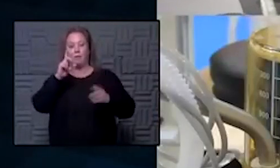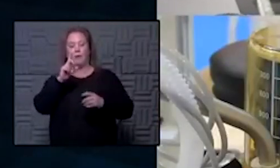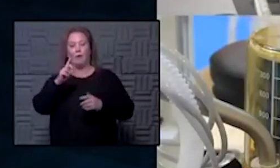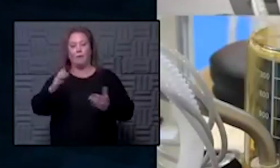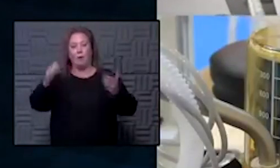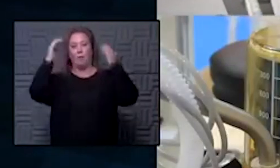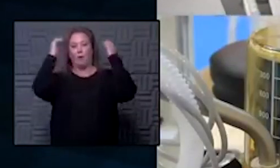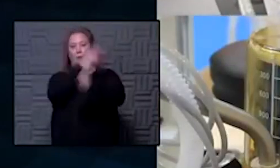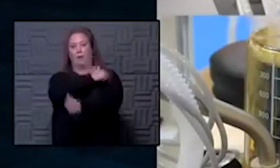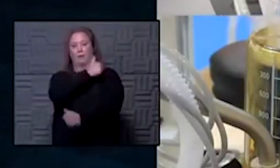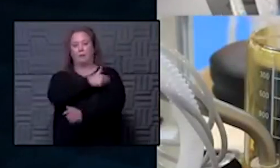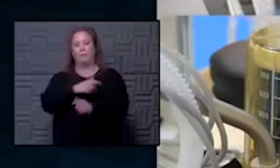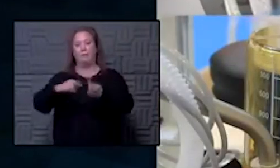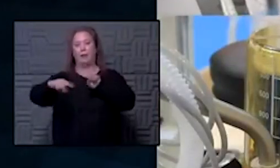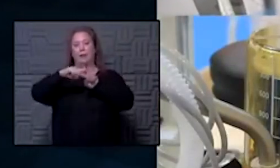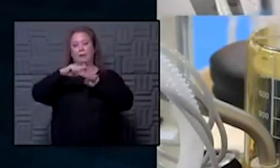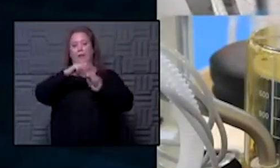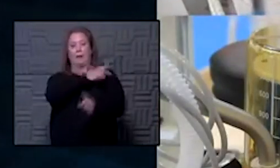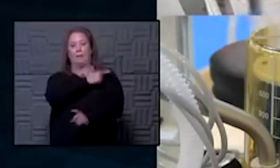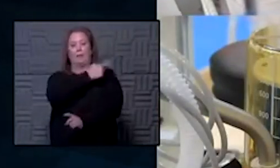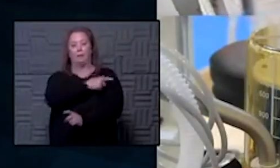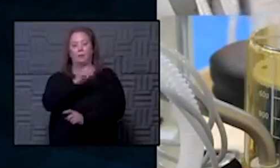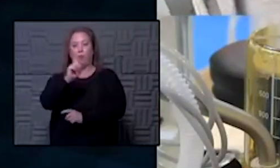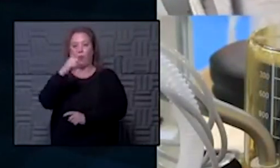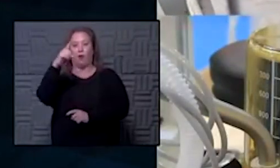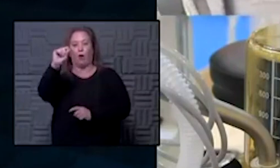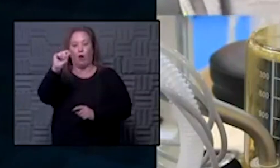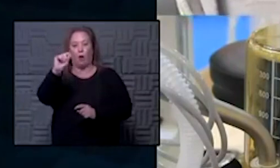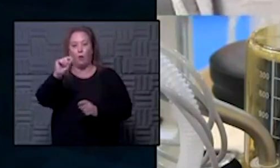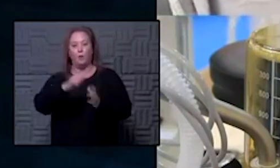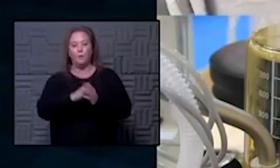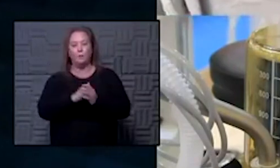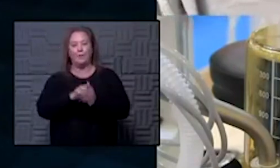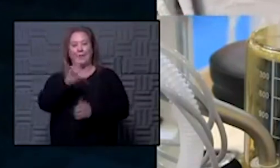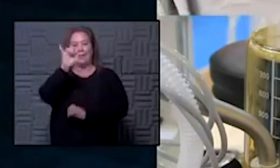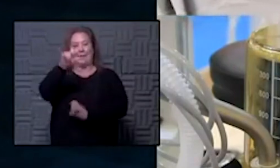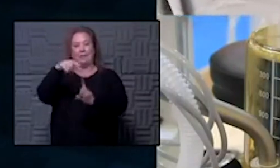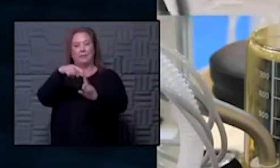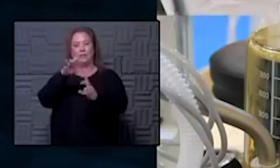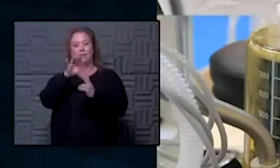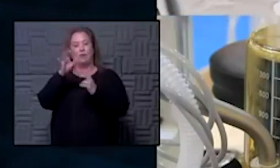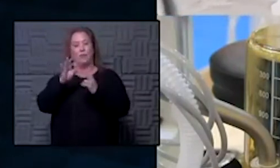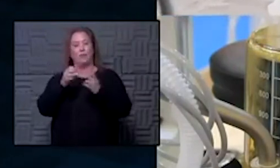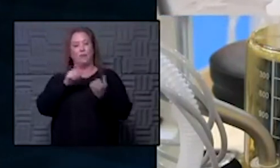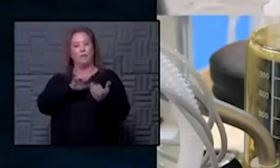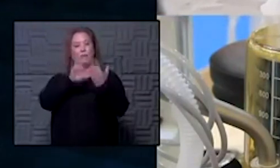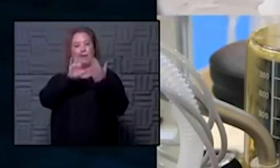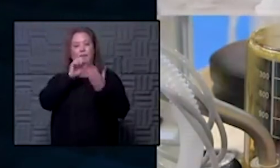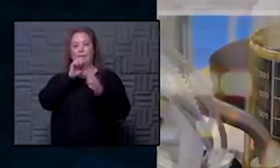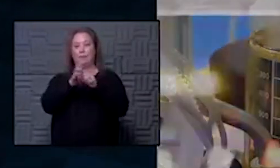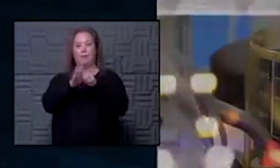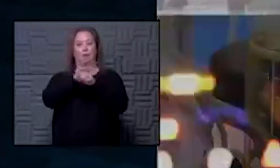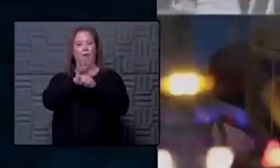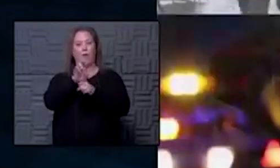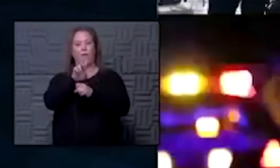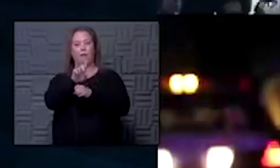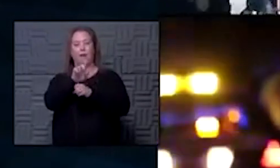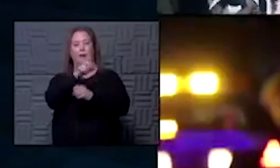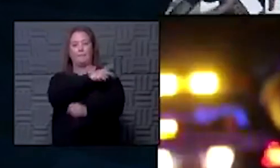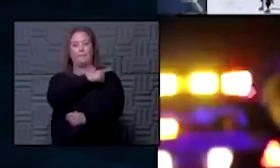overwhelmed with covet positive patients where are going to go i mean that's the choice you face it's not just the coveted patients